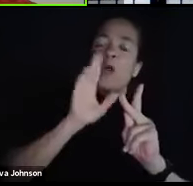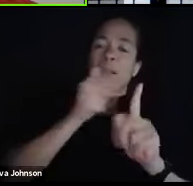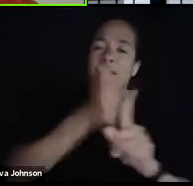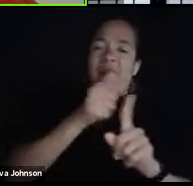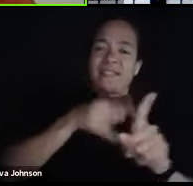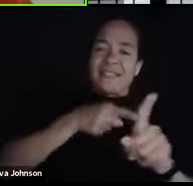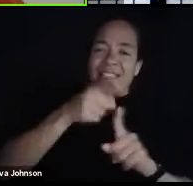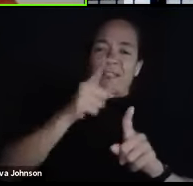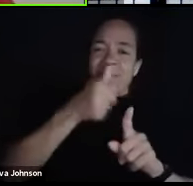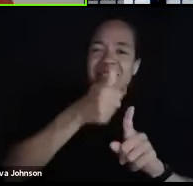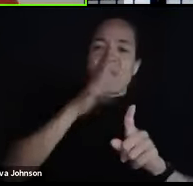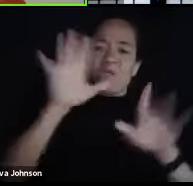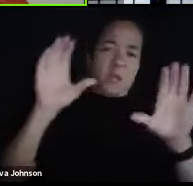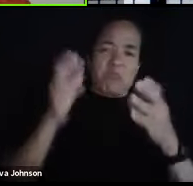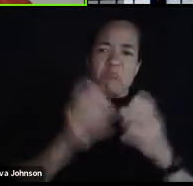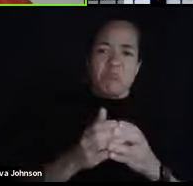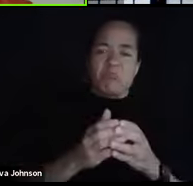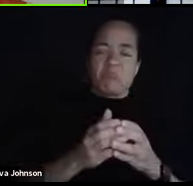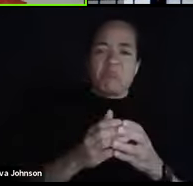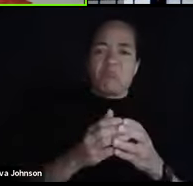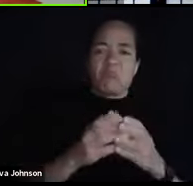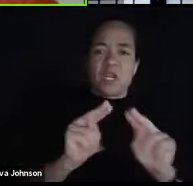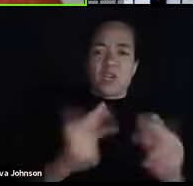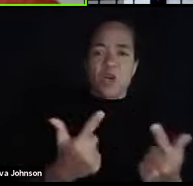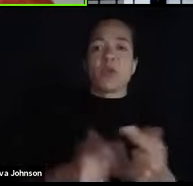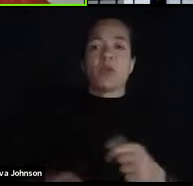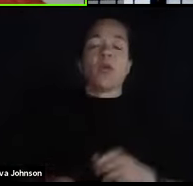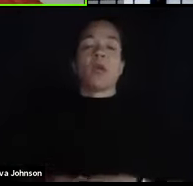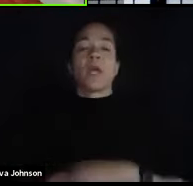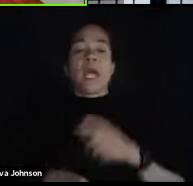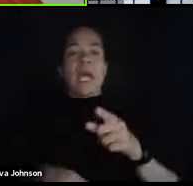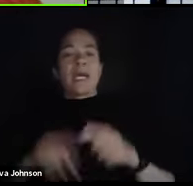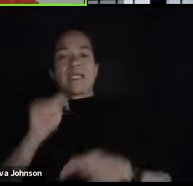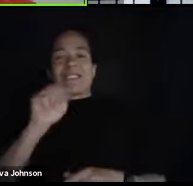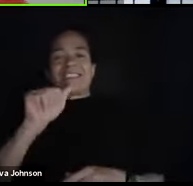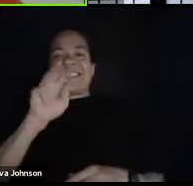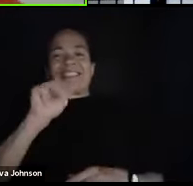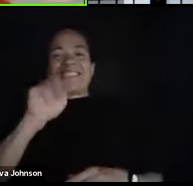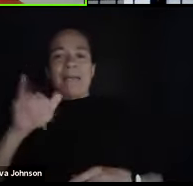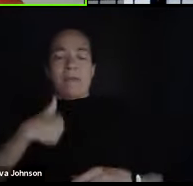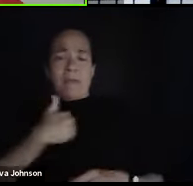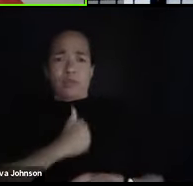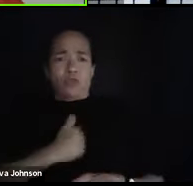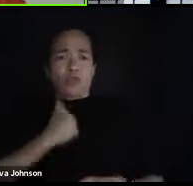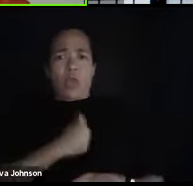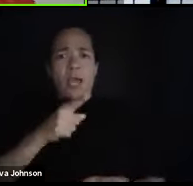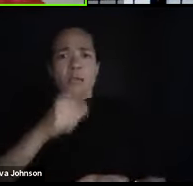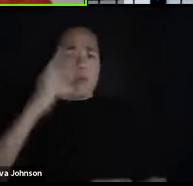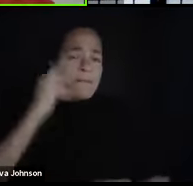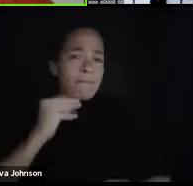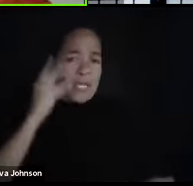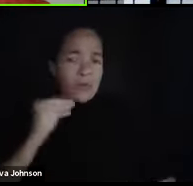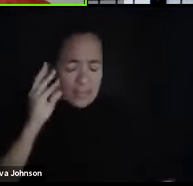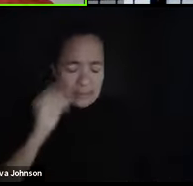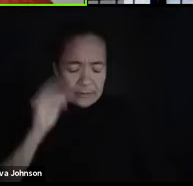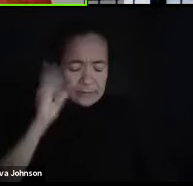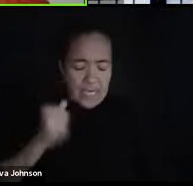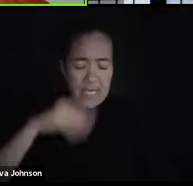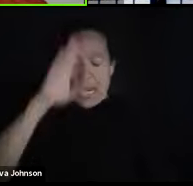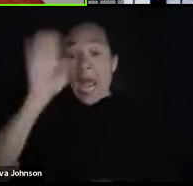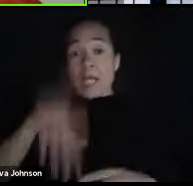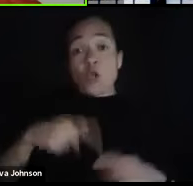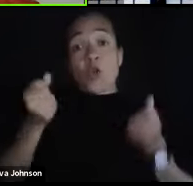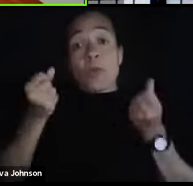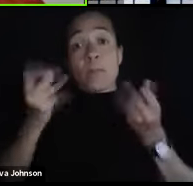Absolutely. Yes, Tammy, I'm so sorry you had that experience. And I can say, you know, I know a bunch of students, current students now, and